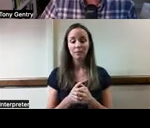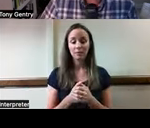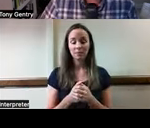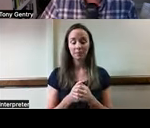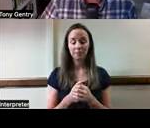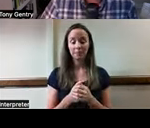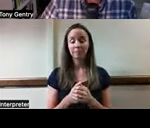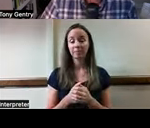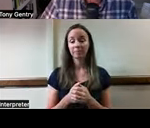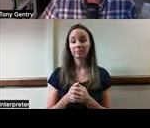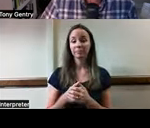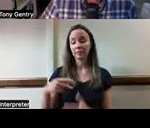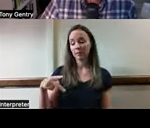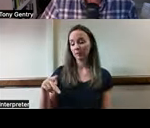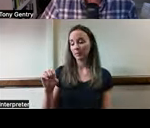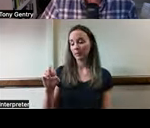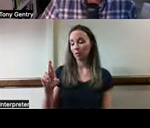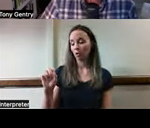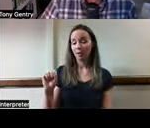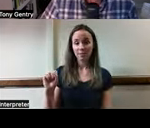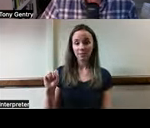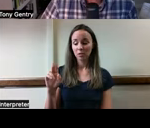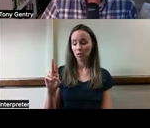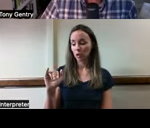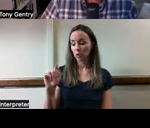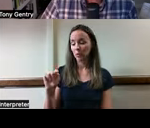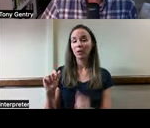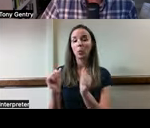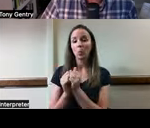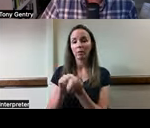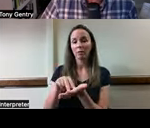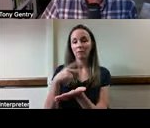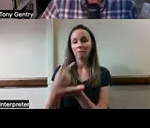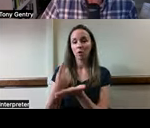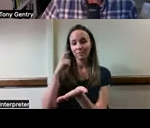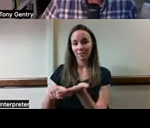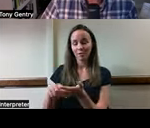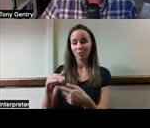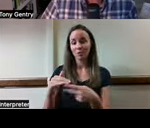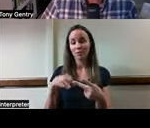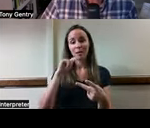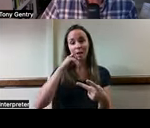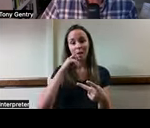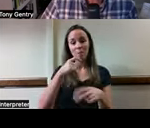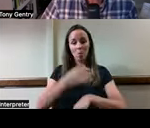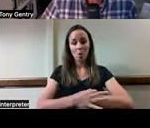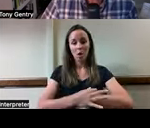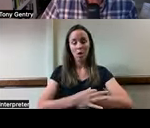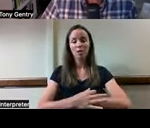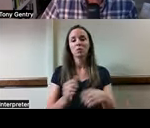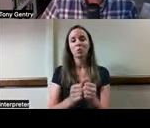A purse unit, a PERS unit with fall detection. An Apple watch with fall detection.